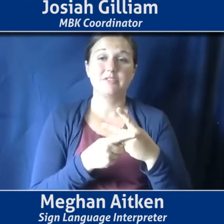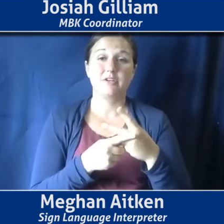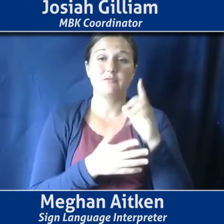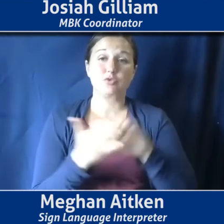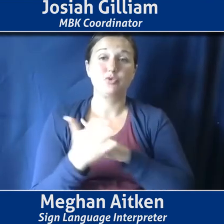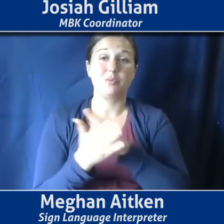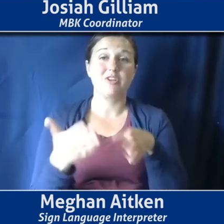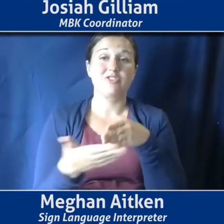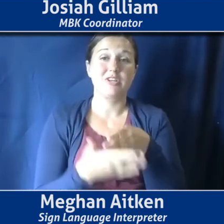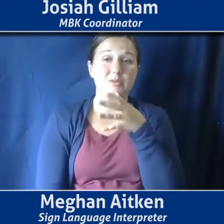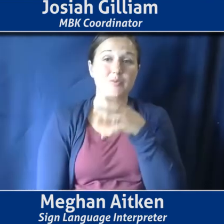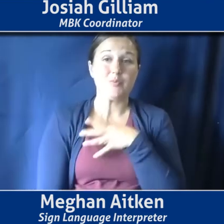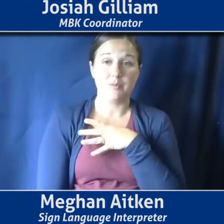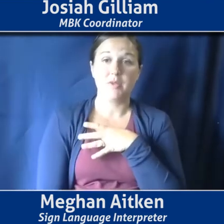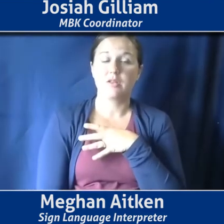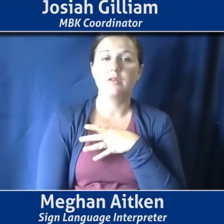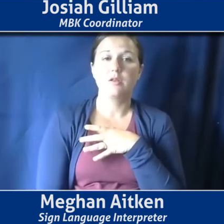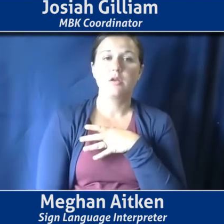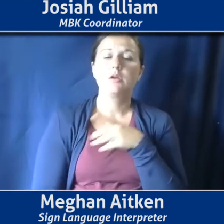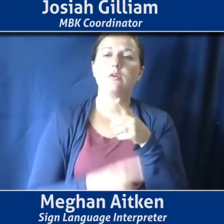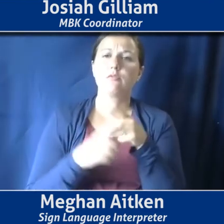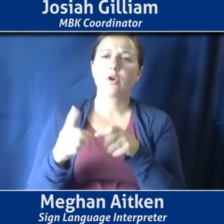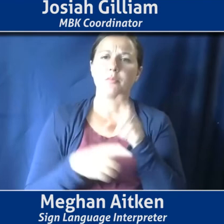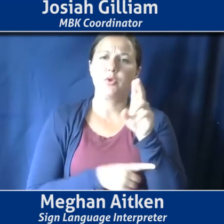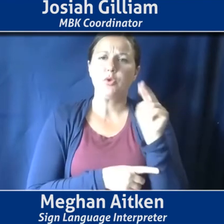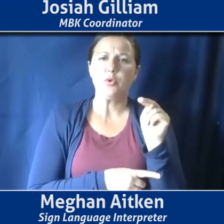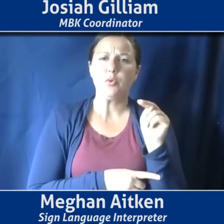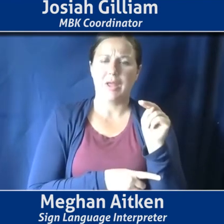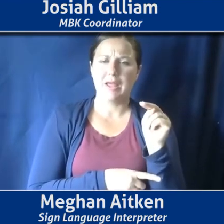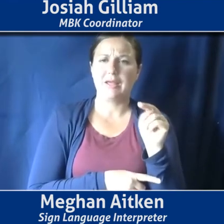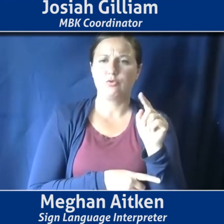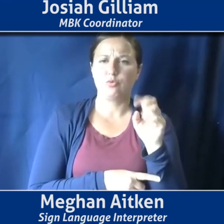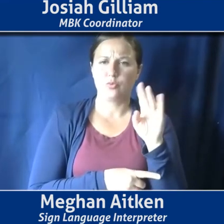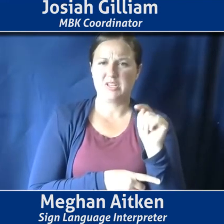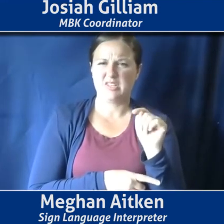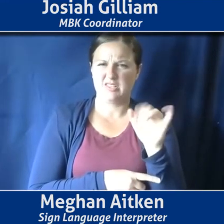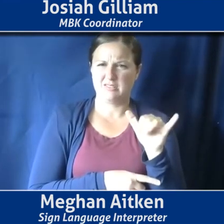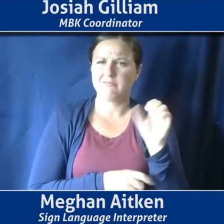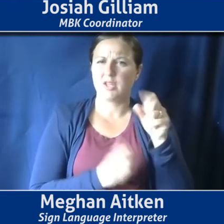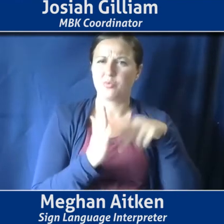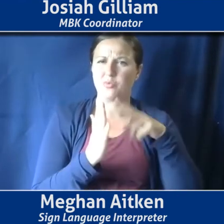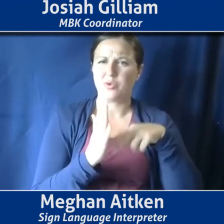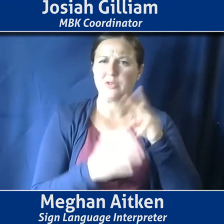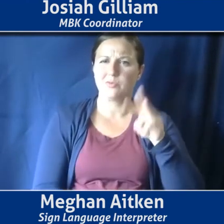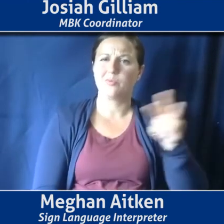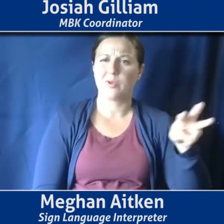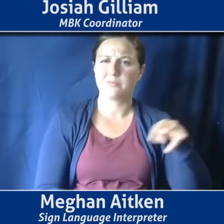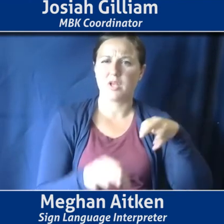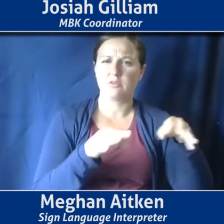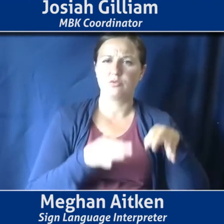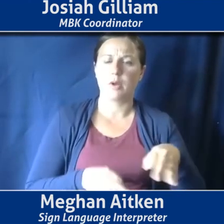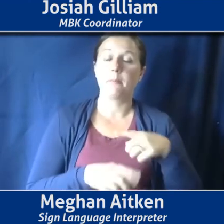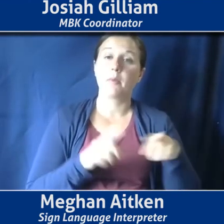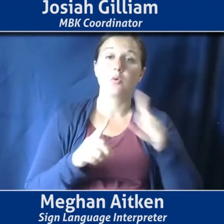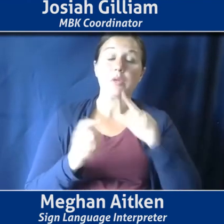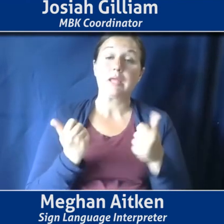find out more about its history on our website. Uh, but it, uh, really advocates for, uh, creating